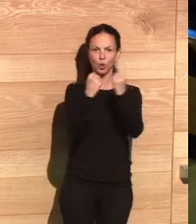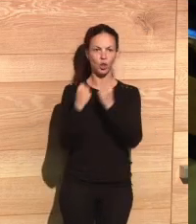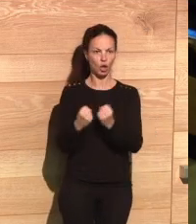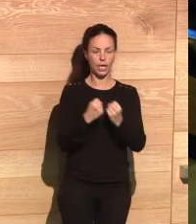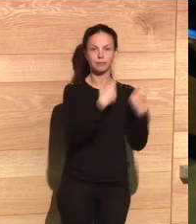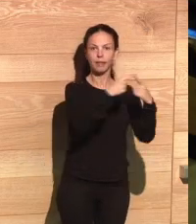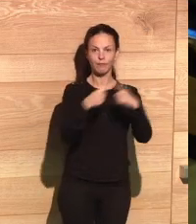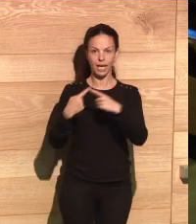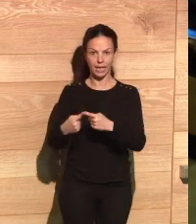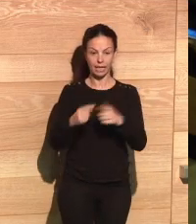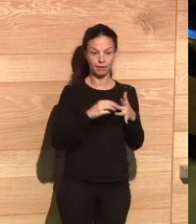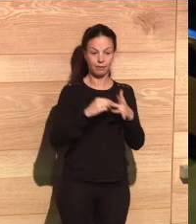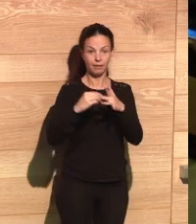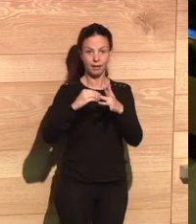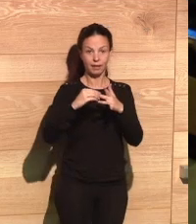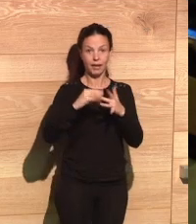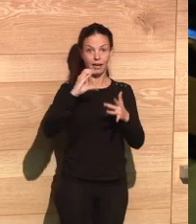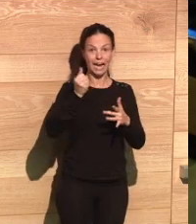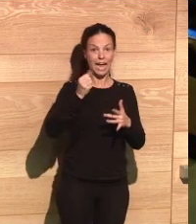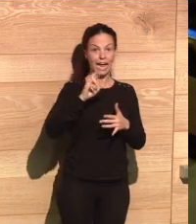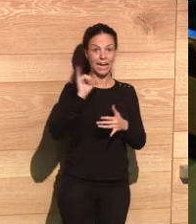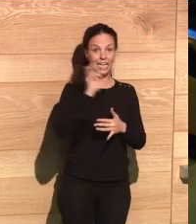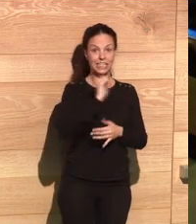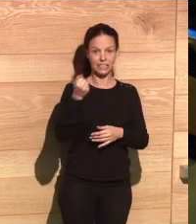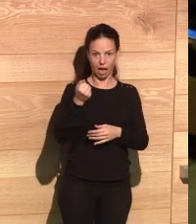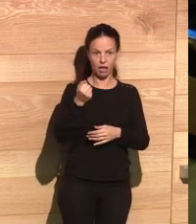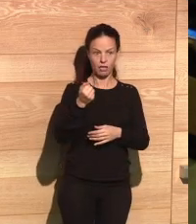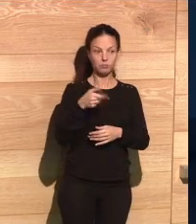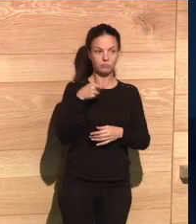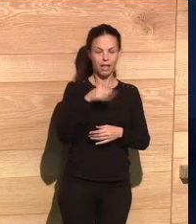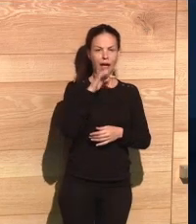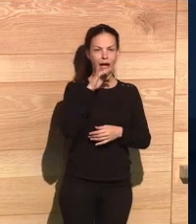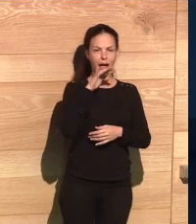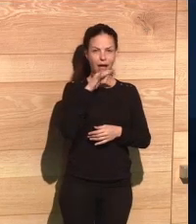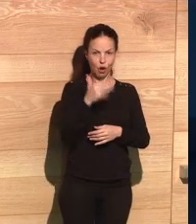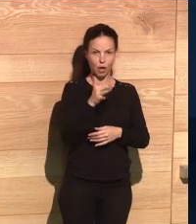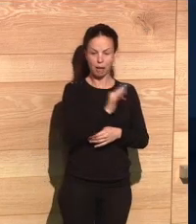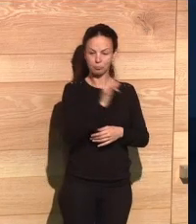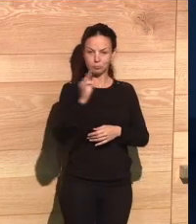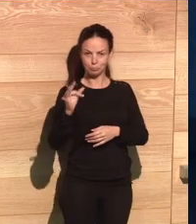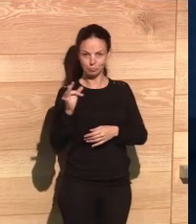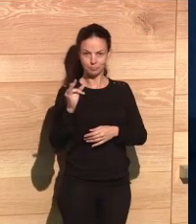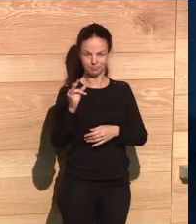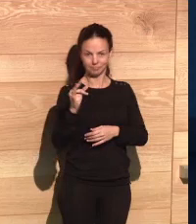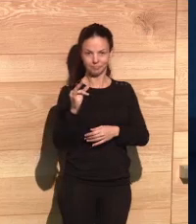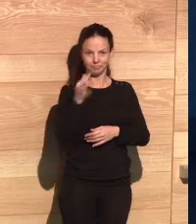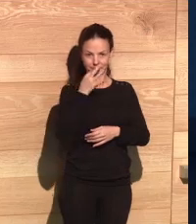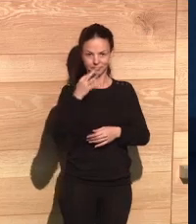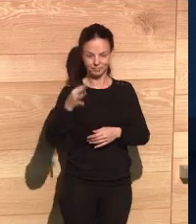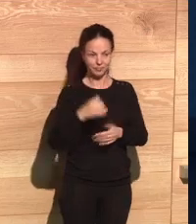experts from different institutions, led by Carissa Velid, who will